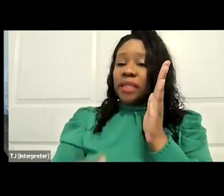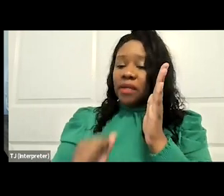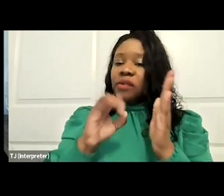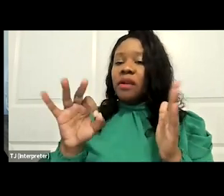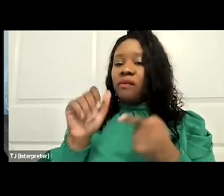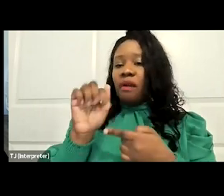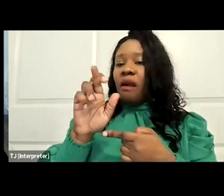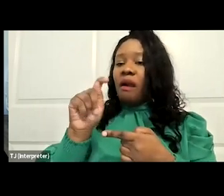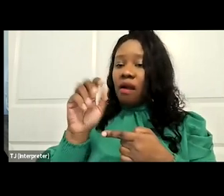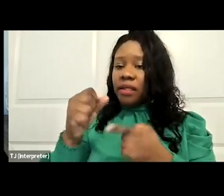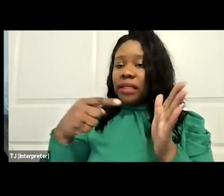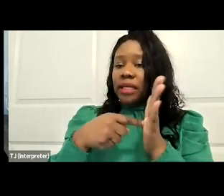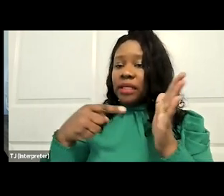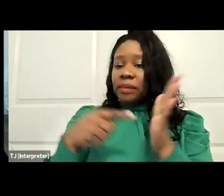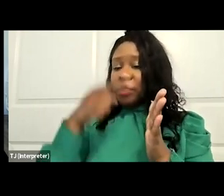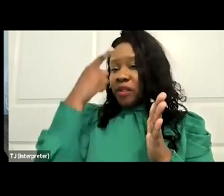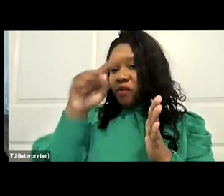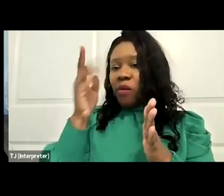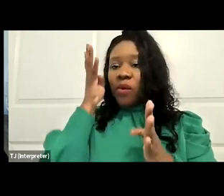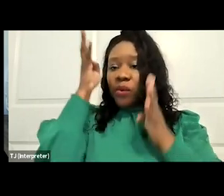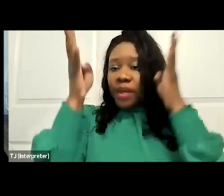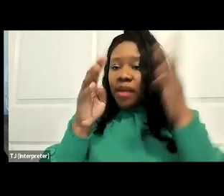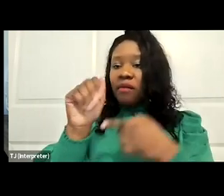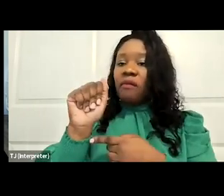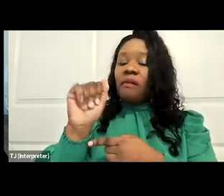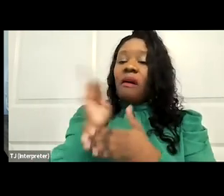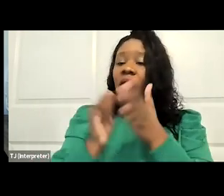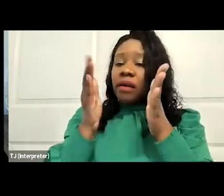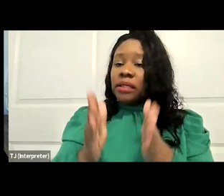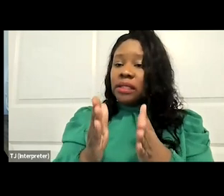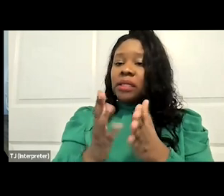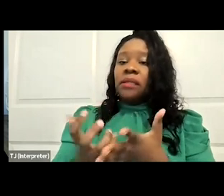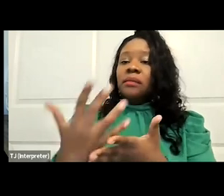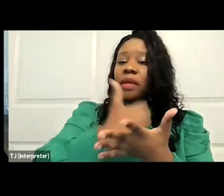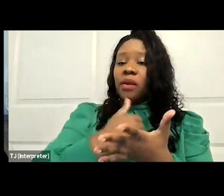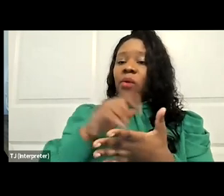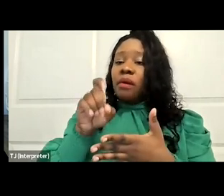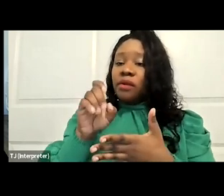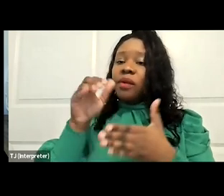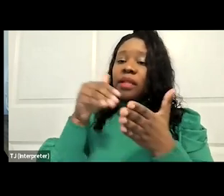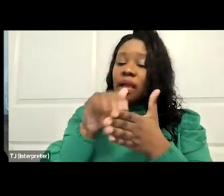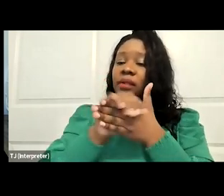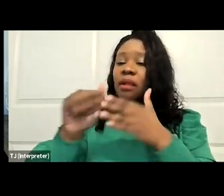expenses for creative artists who make $100,000 or less. He is actually